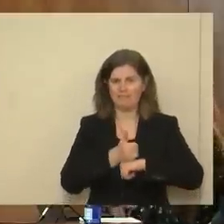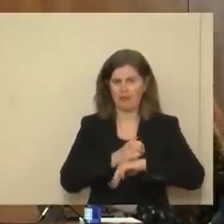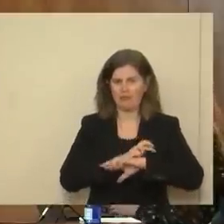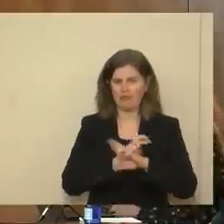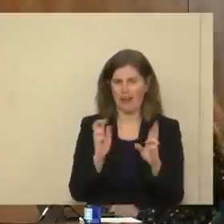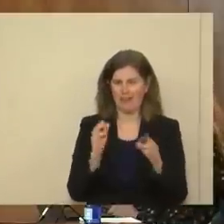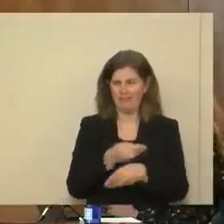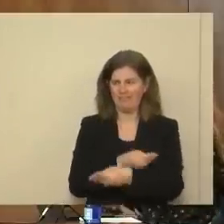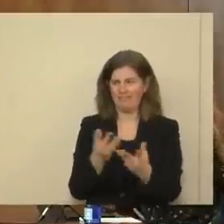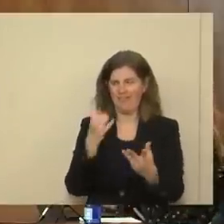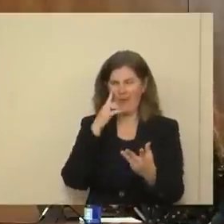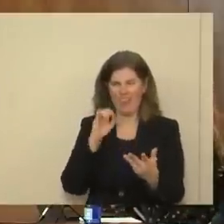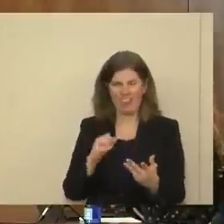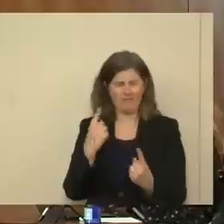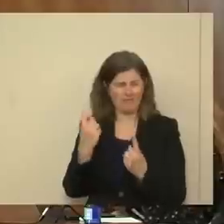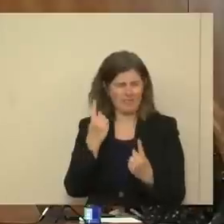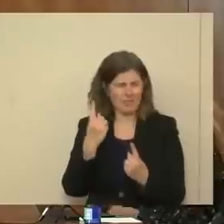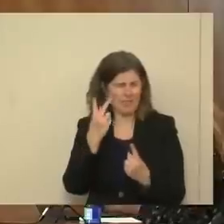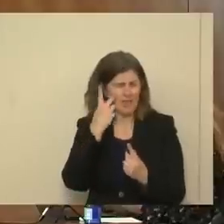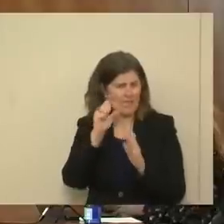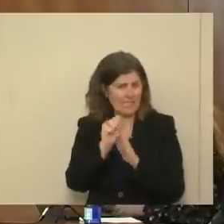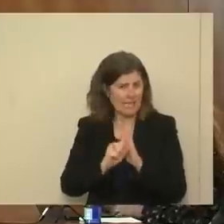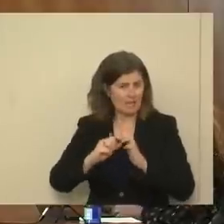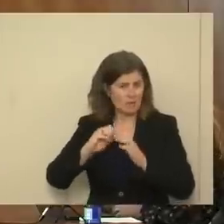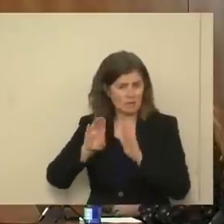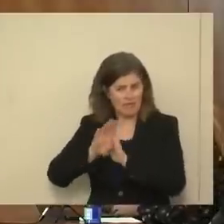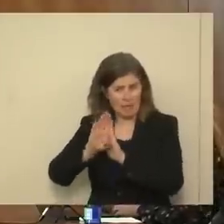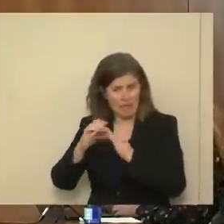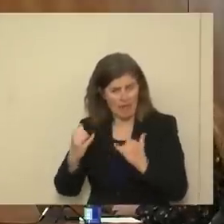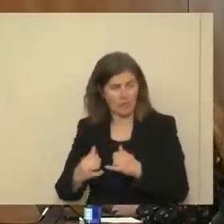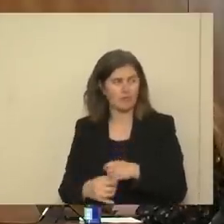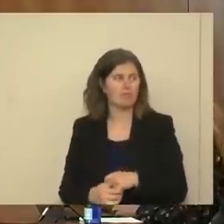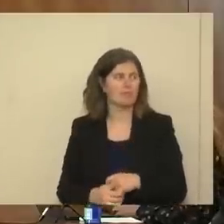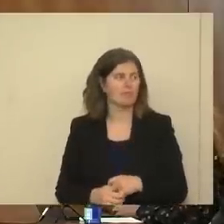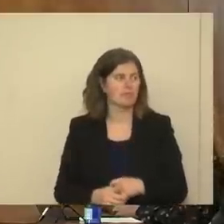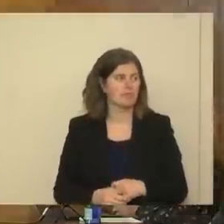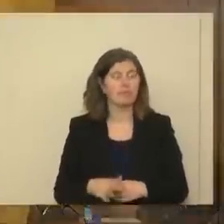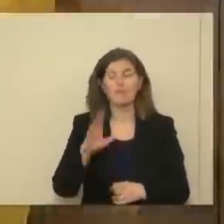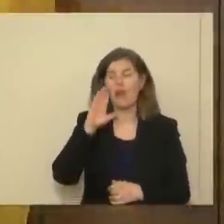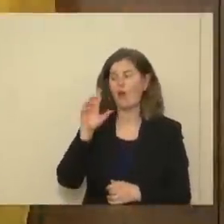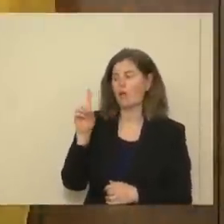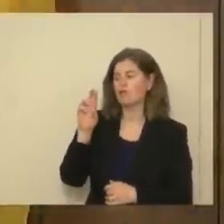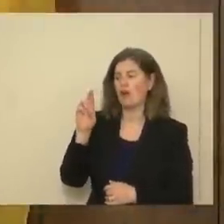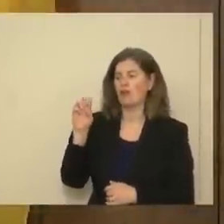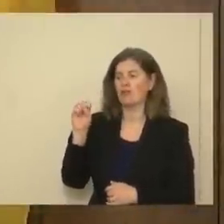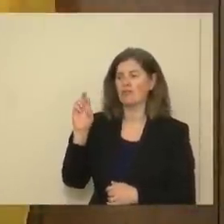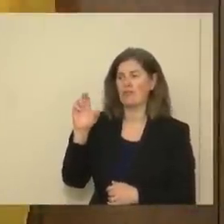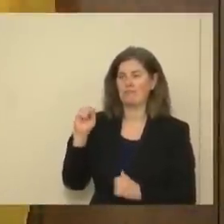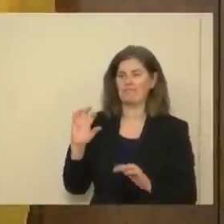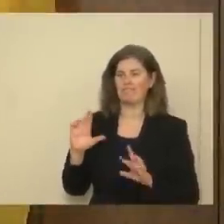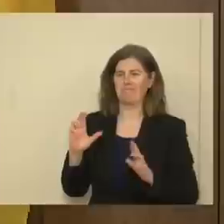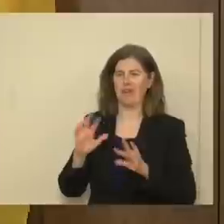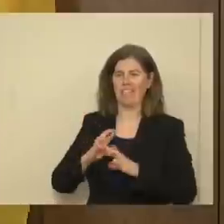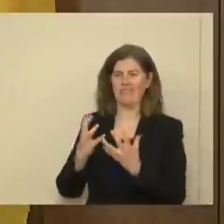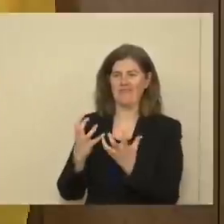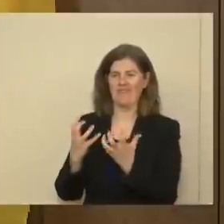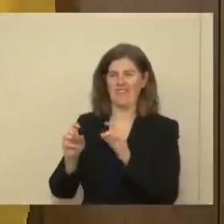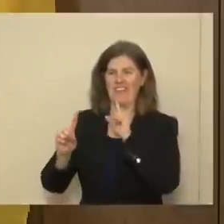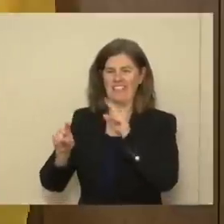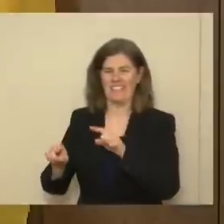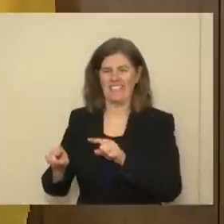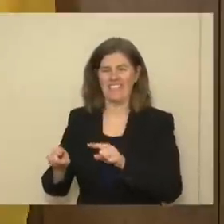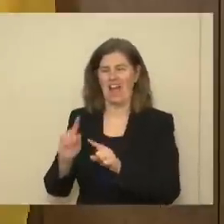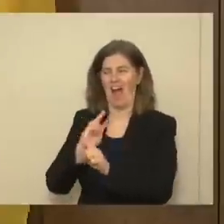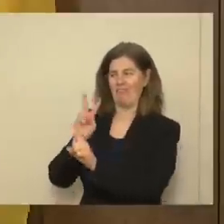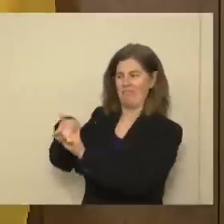thing, so wondering if the state is building that now. thank you. All right, well, I know that Dr. Scraise is itching to answer this because he is